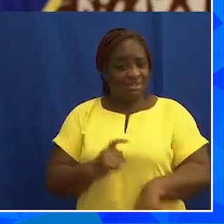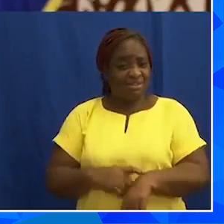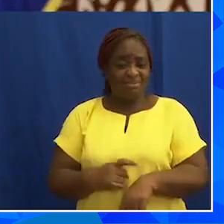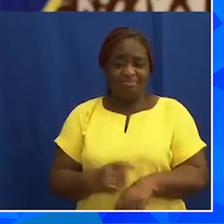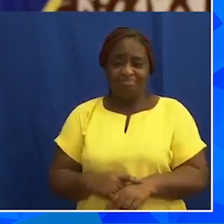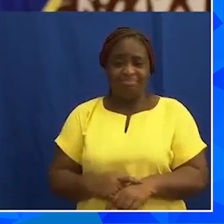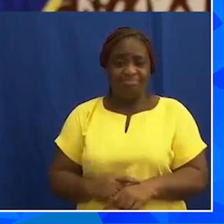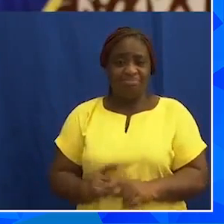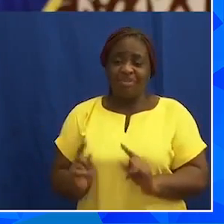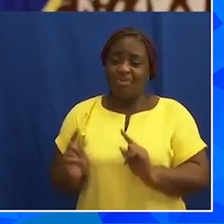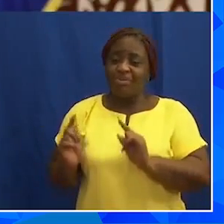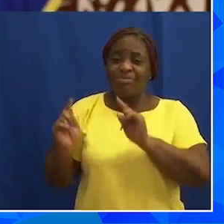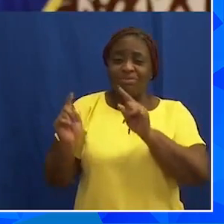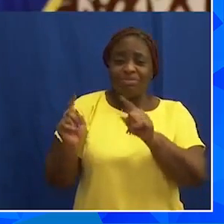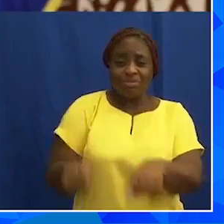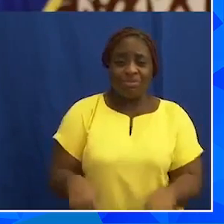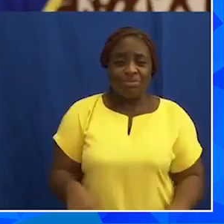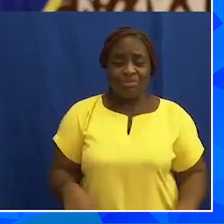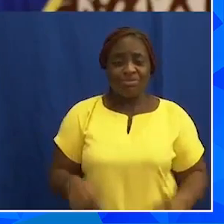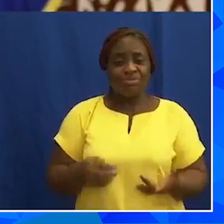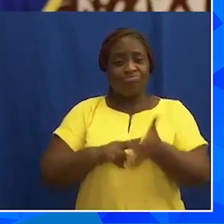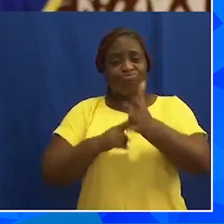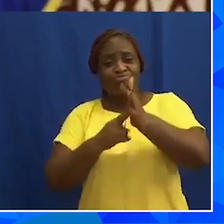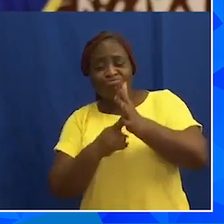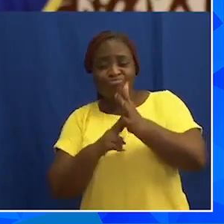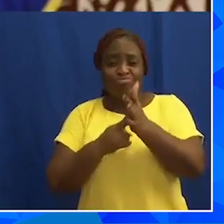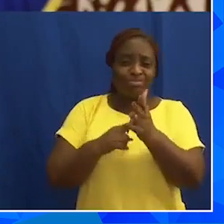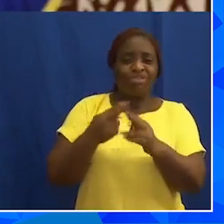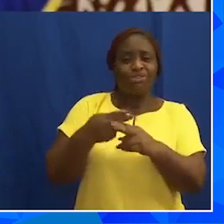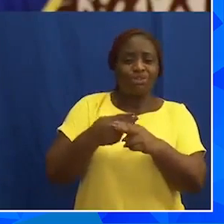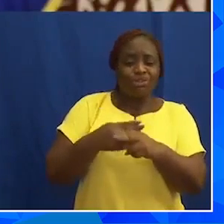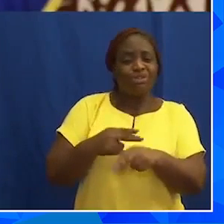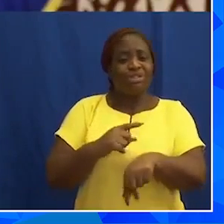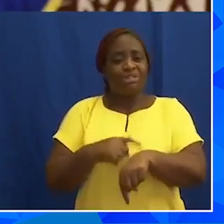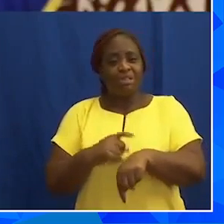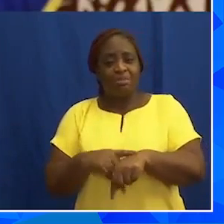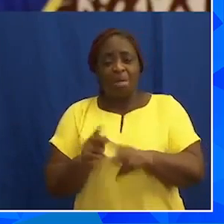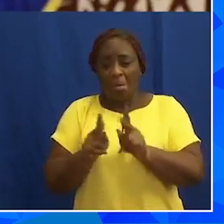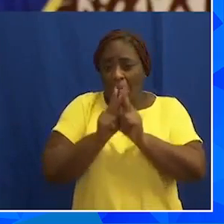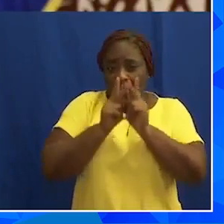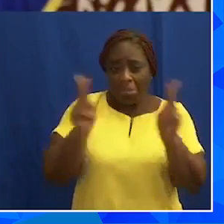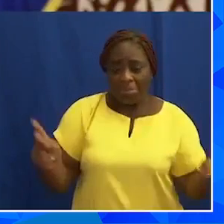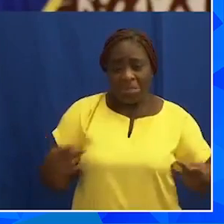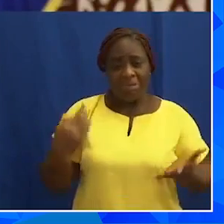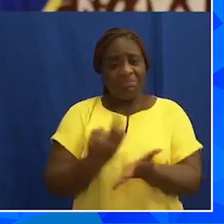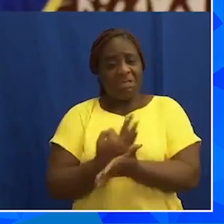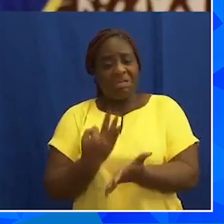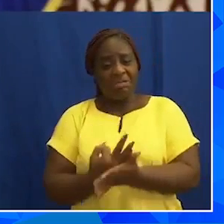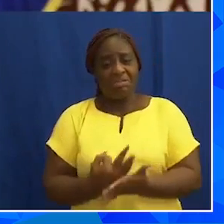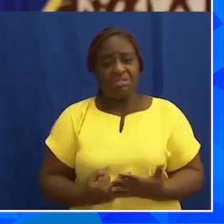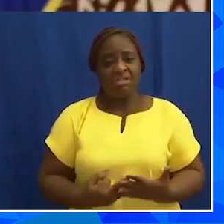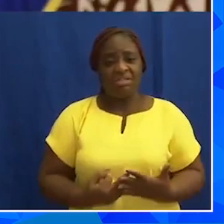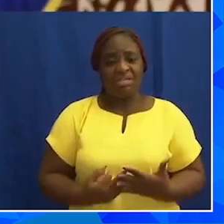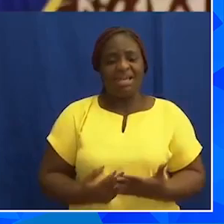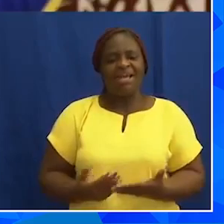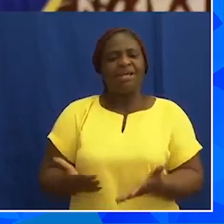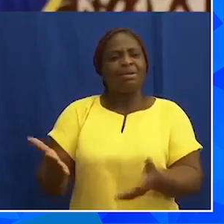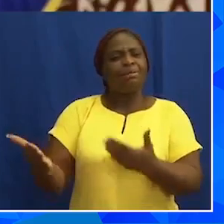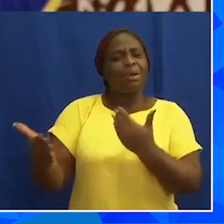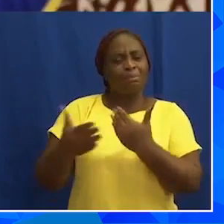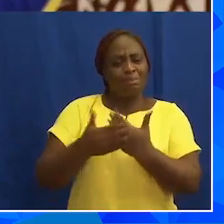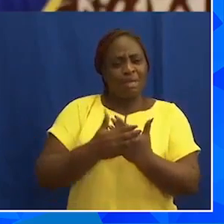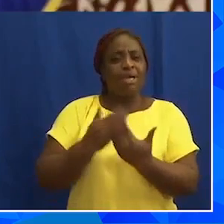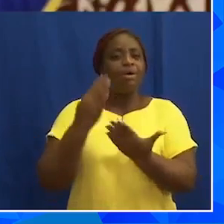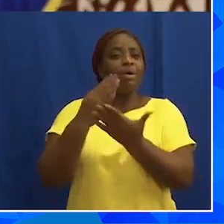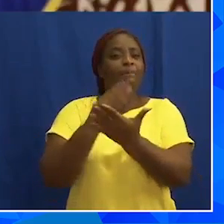We have gone to the fund to repair in the short-term our public finances and restore our balance of